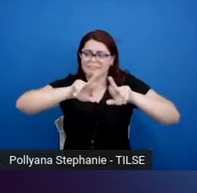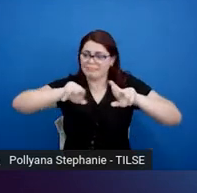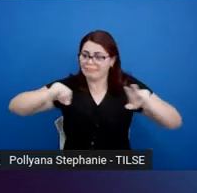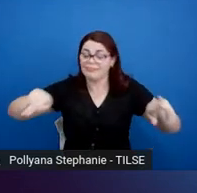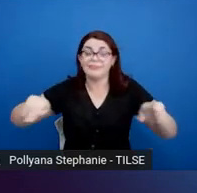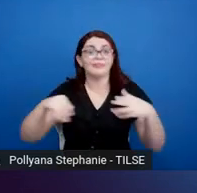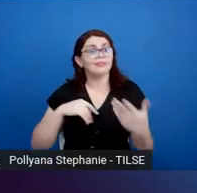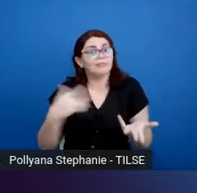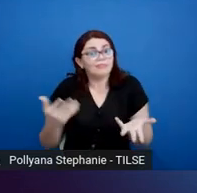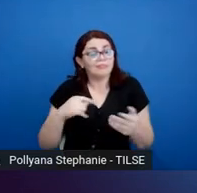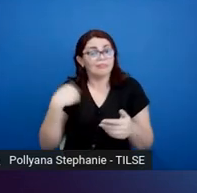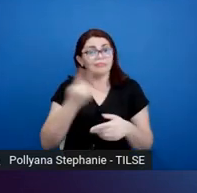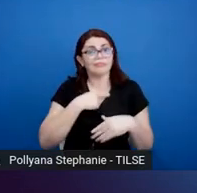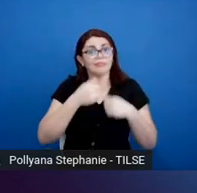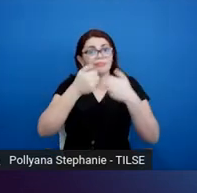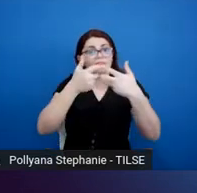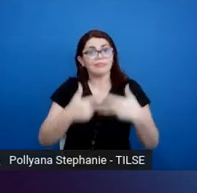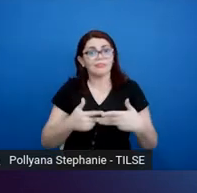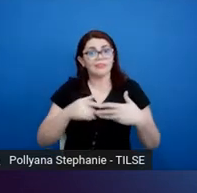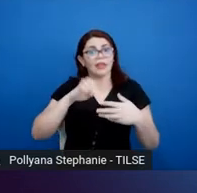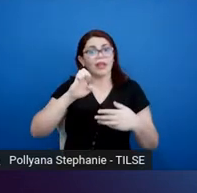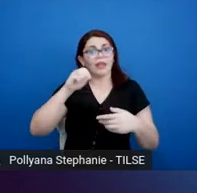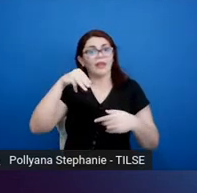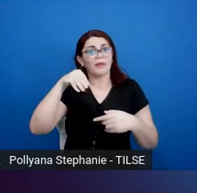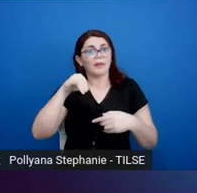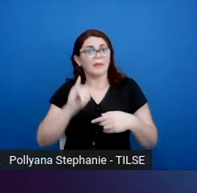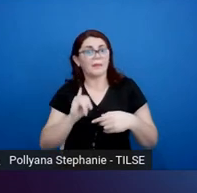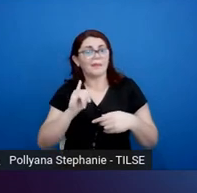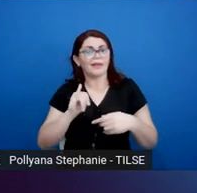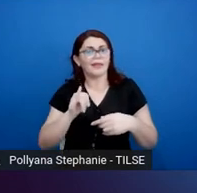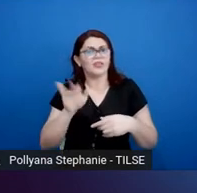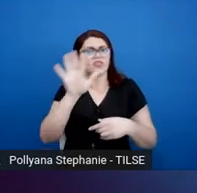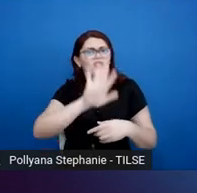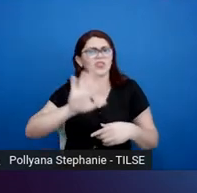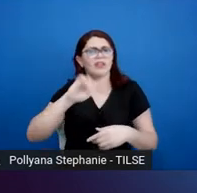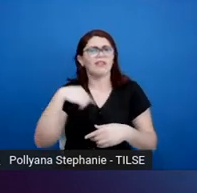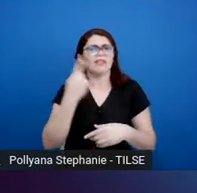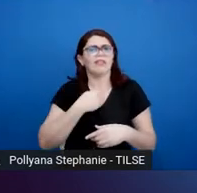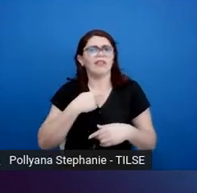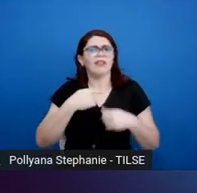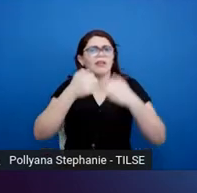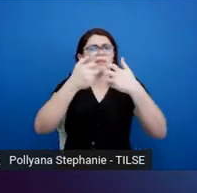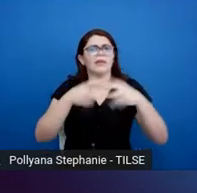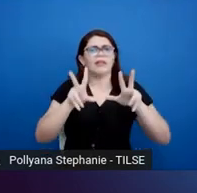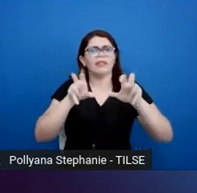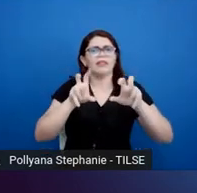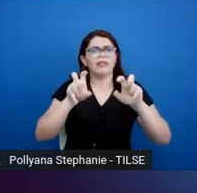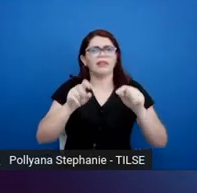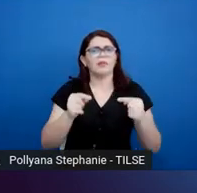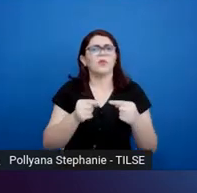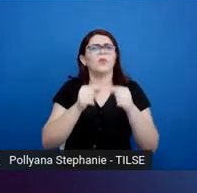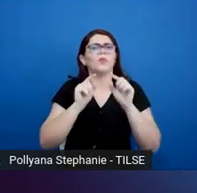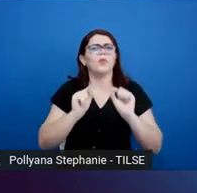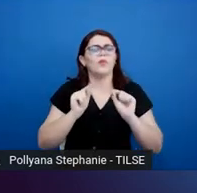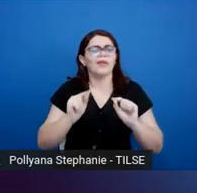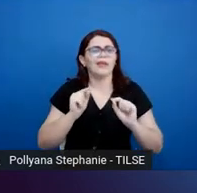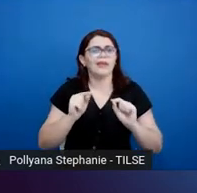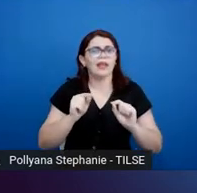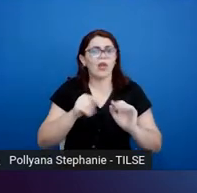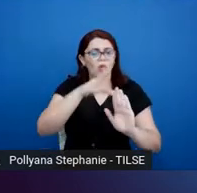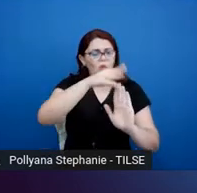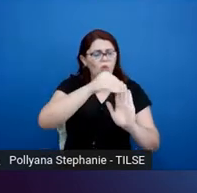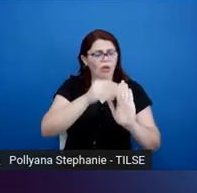about EMI, generally we're talking about a situation where teachers are teaching content in English.